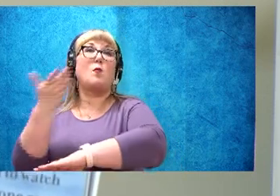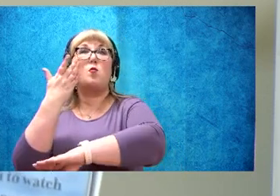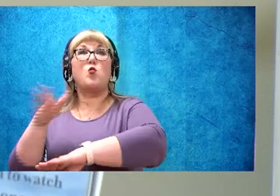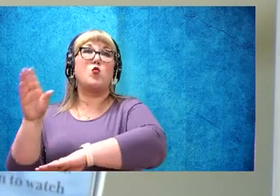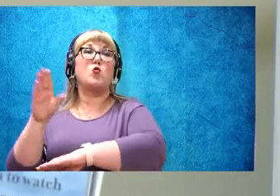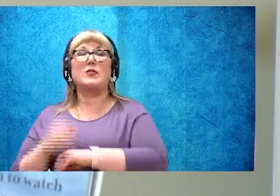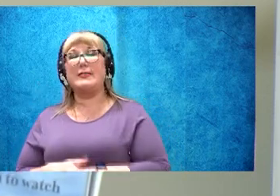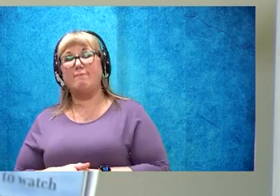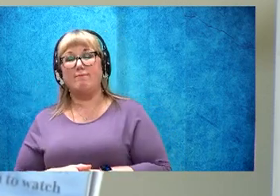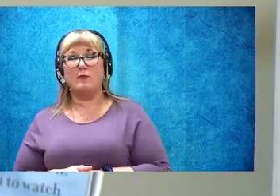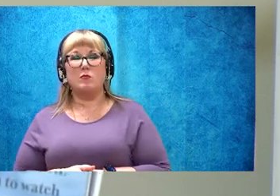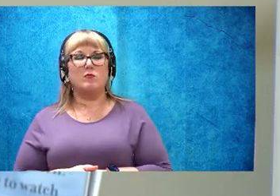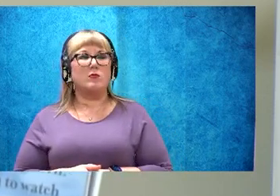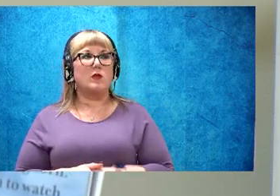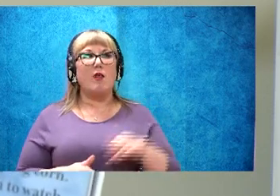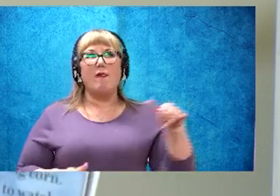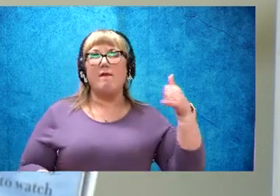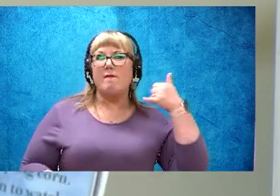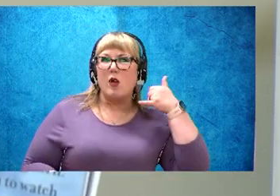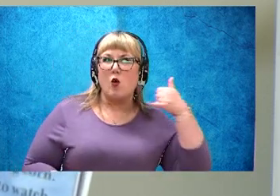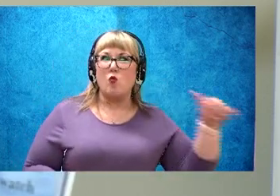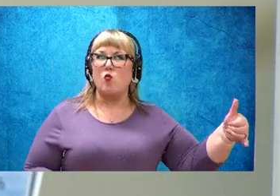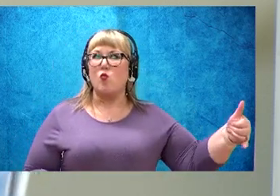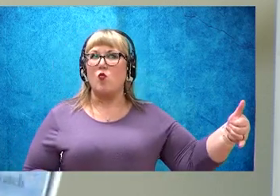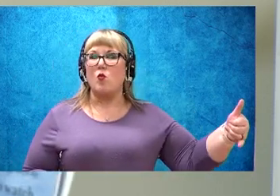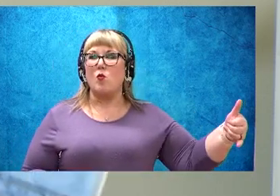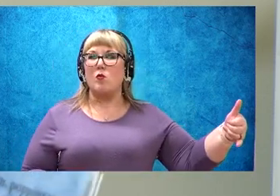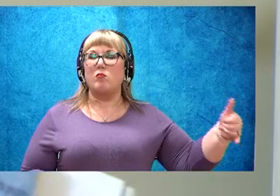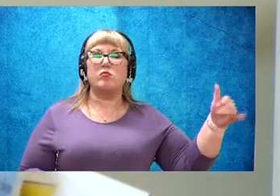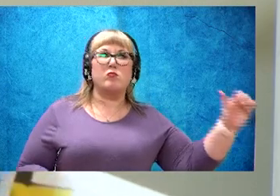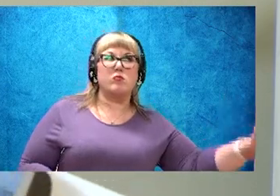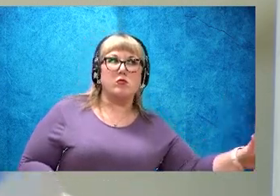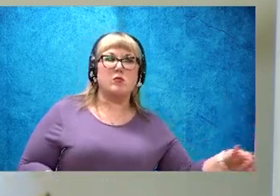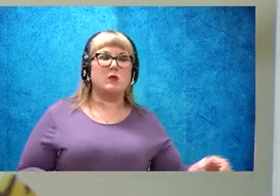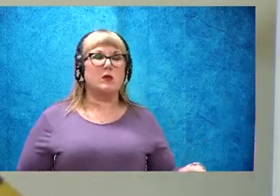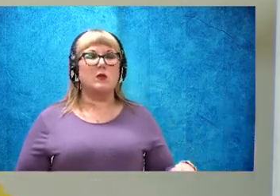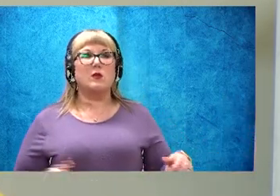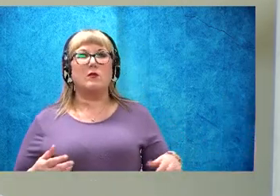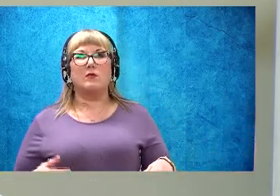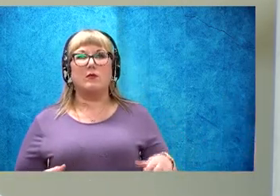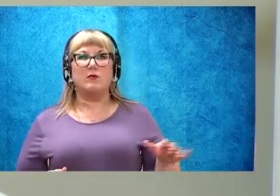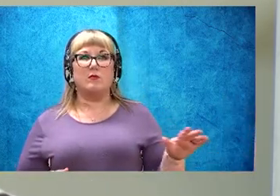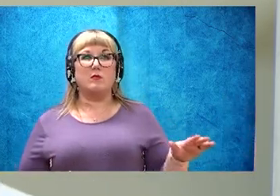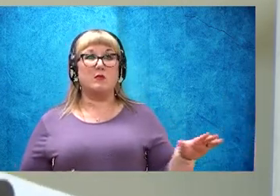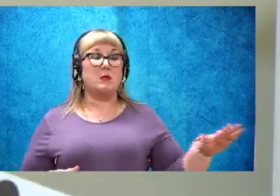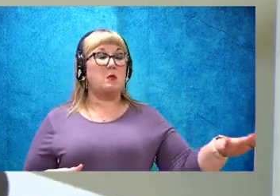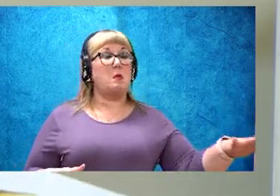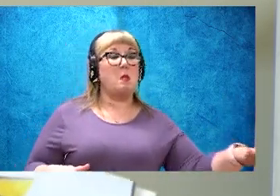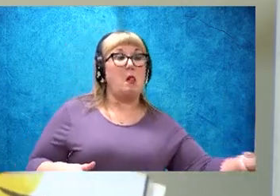Who could be on the phone? I think I know. Let's check to see if we're right.